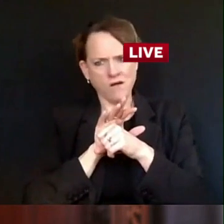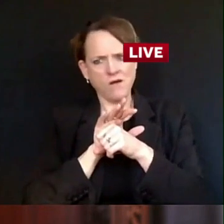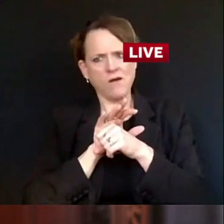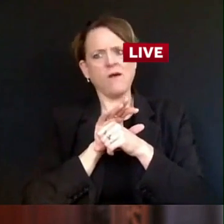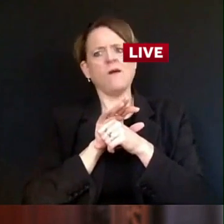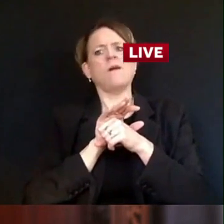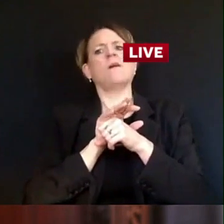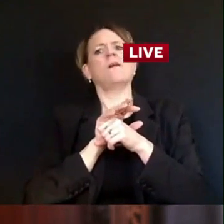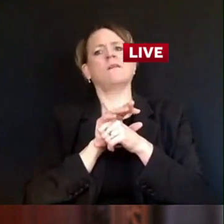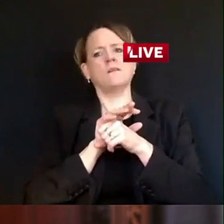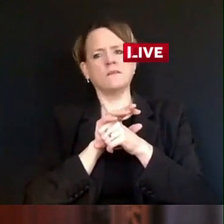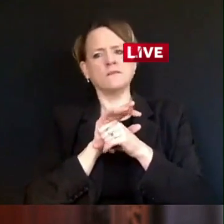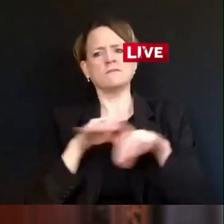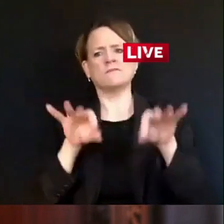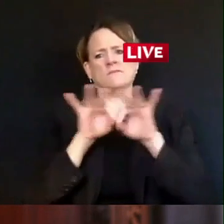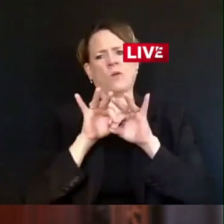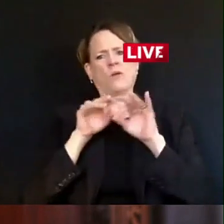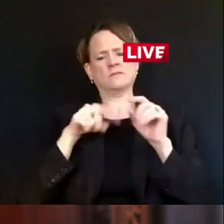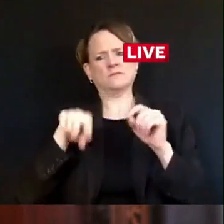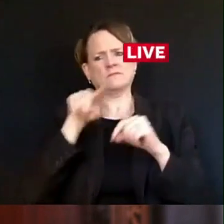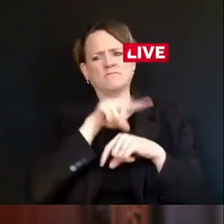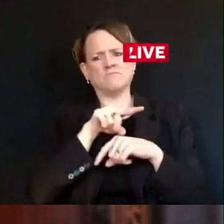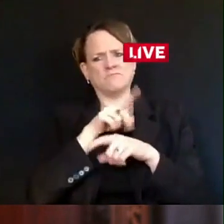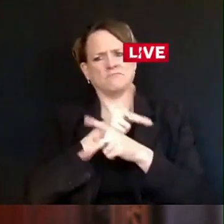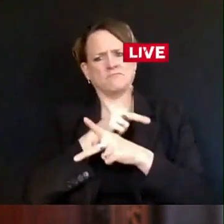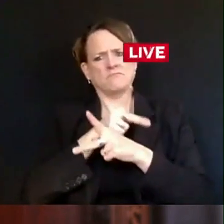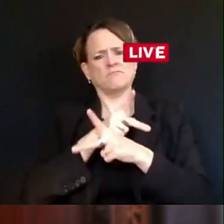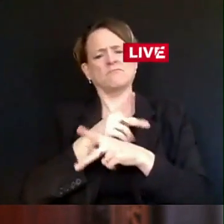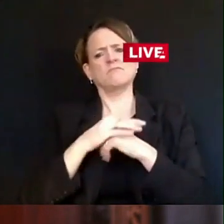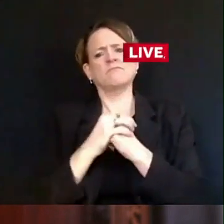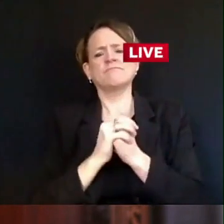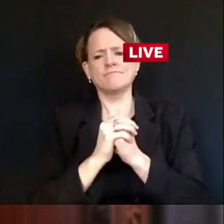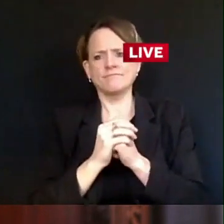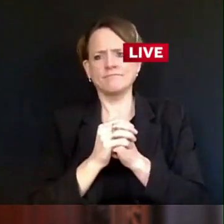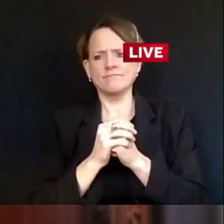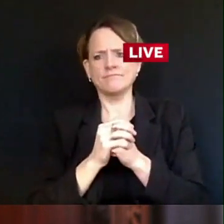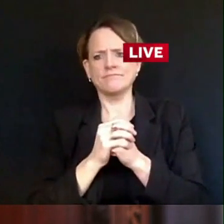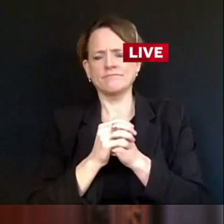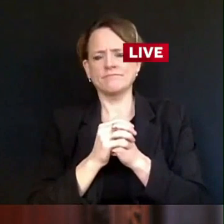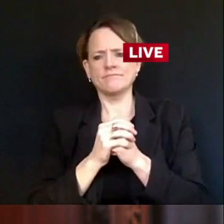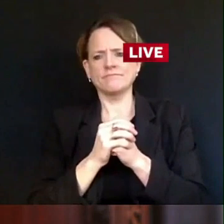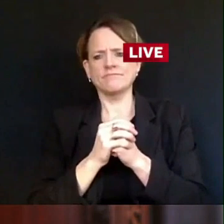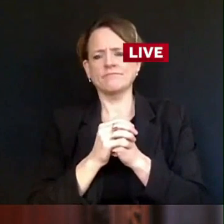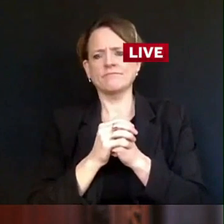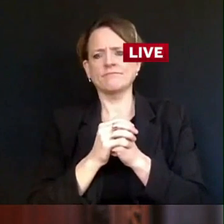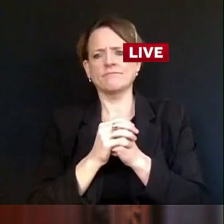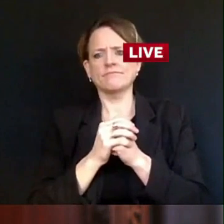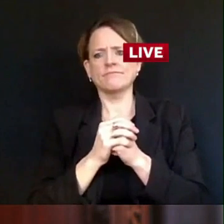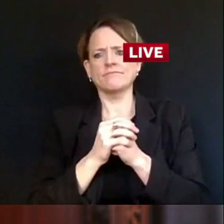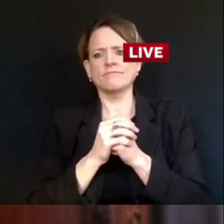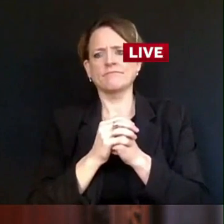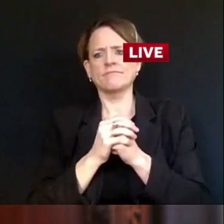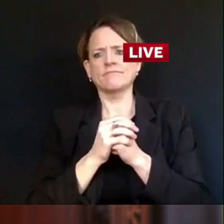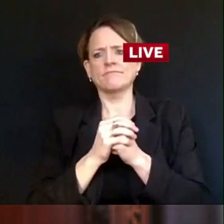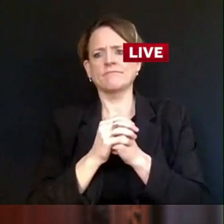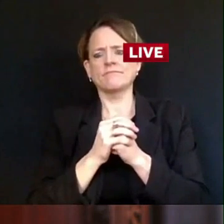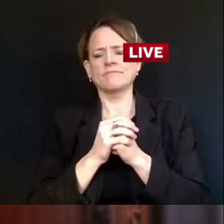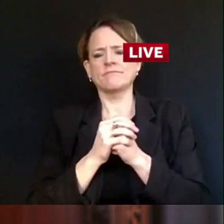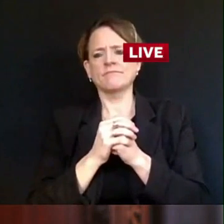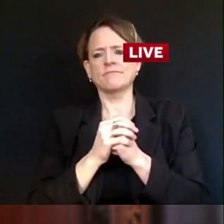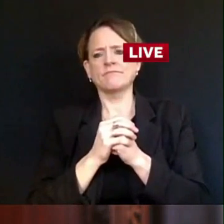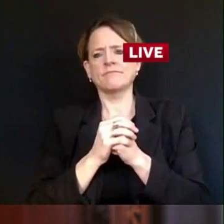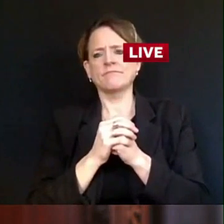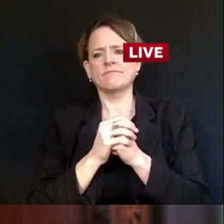But I also want to be absolutely clear here. Testing is not a silver bullet for stopping this virus. It's a